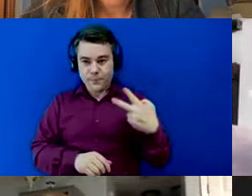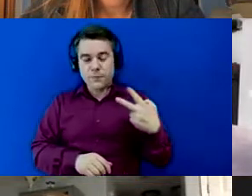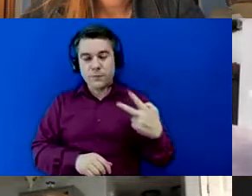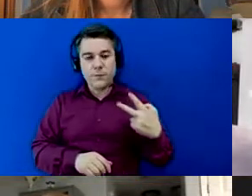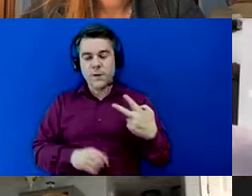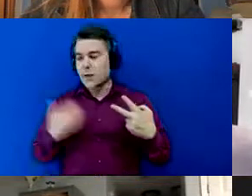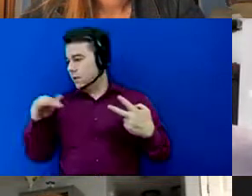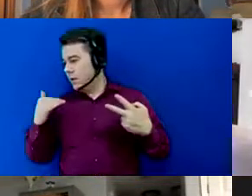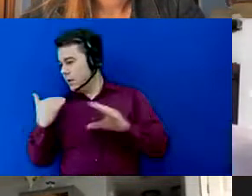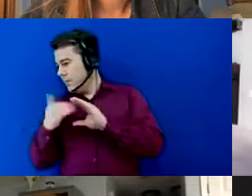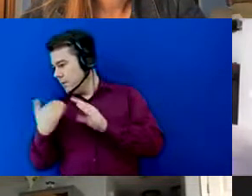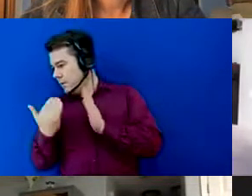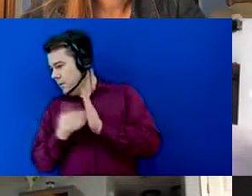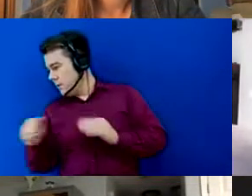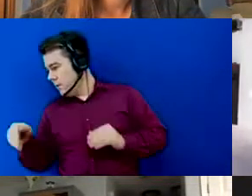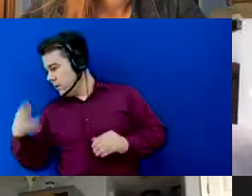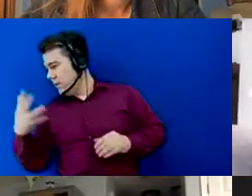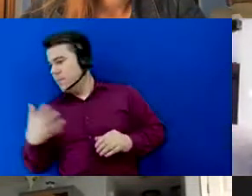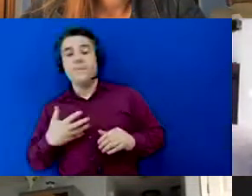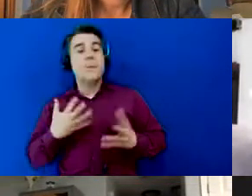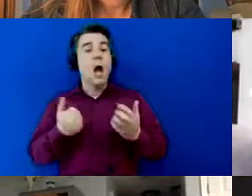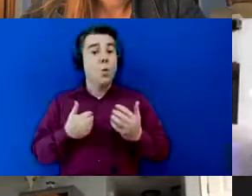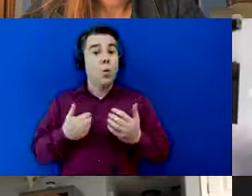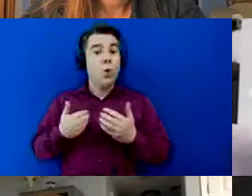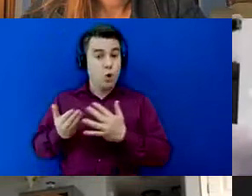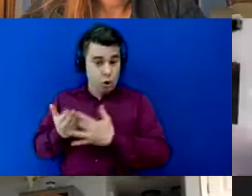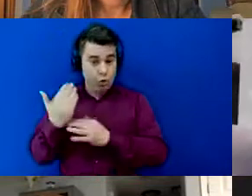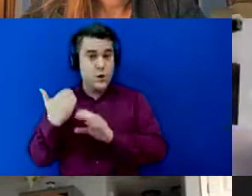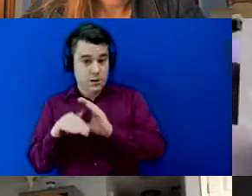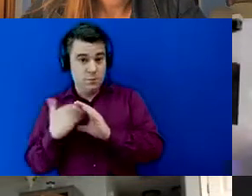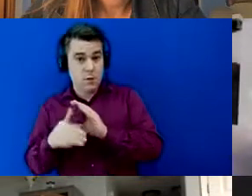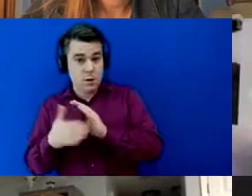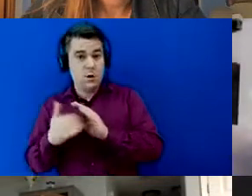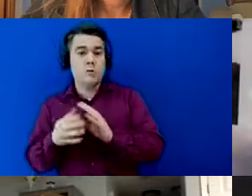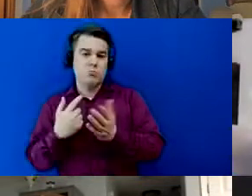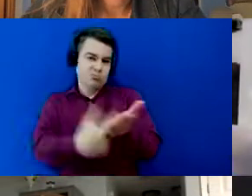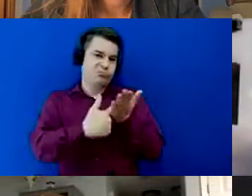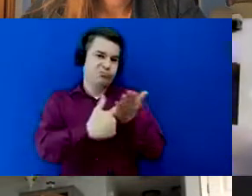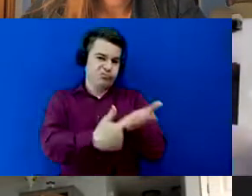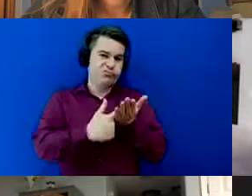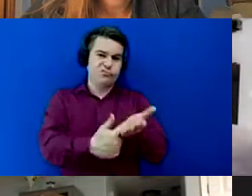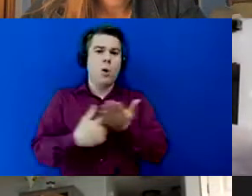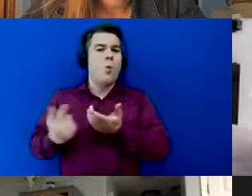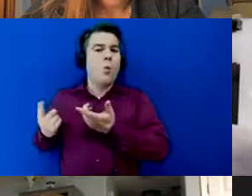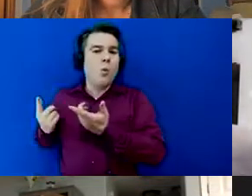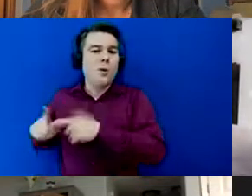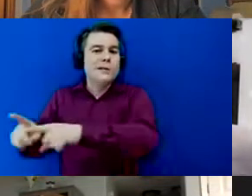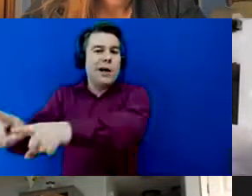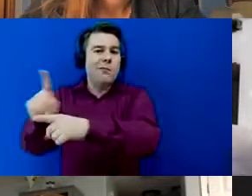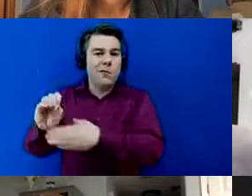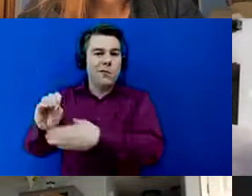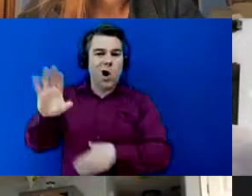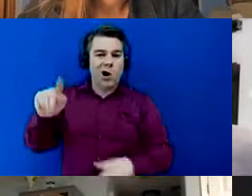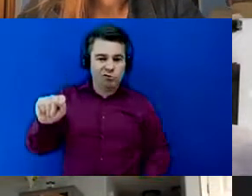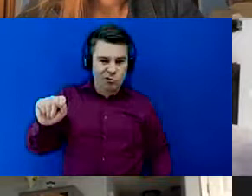I wanted to go through our email and kind of talk about what's happening for October and